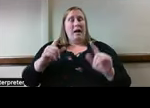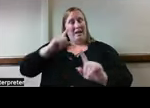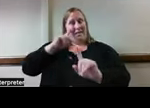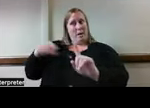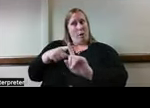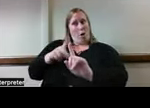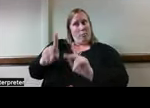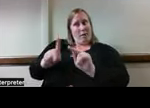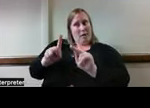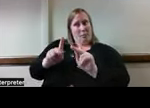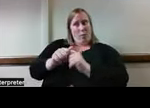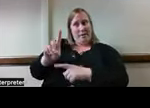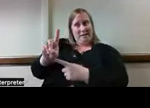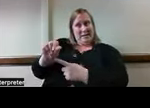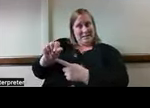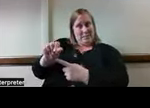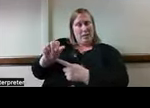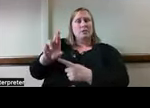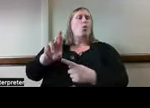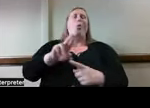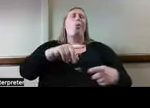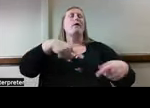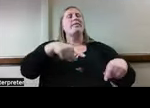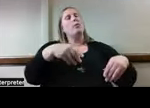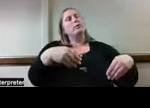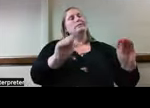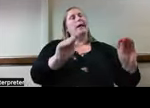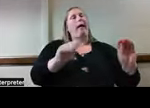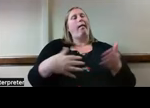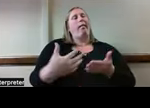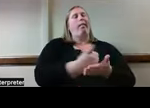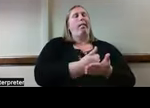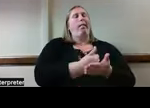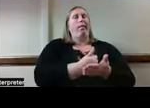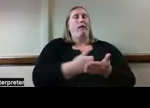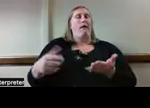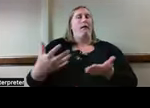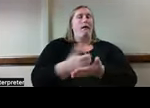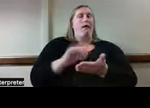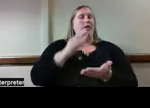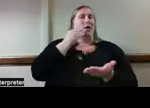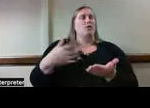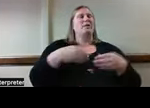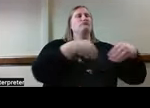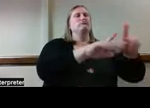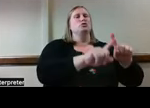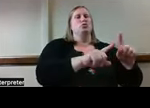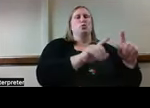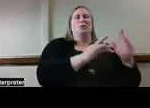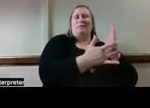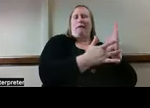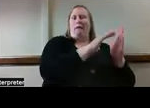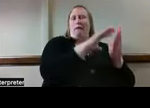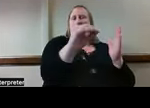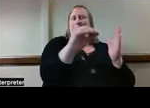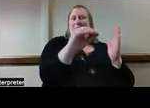mind, or are they more about selling things and collecting saleable information for the tech companies? These are